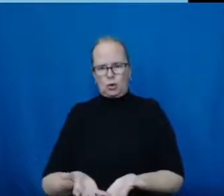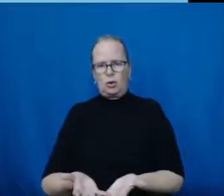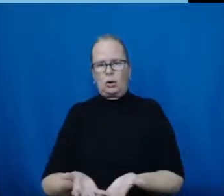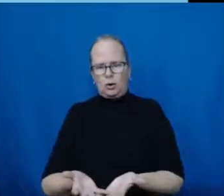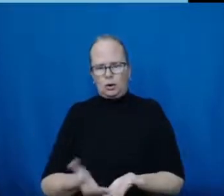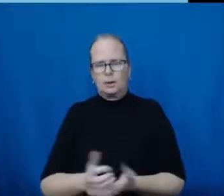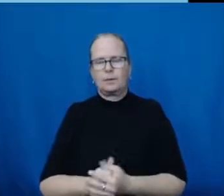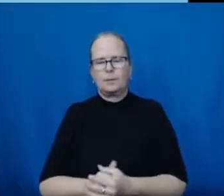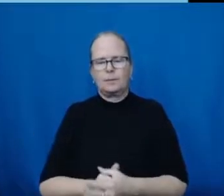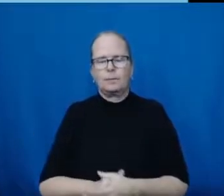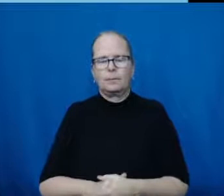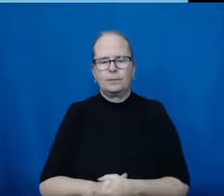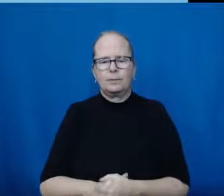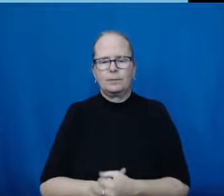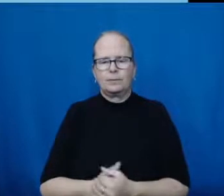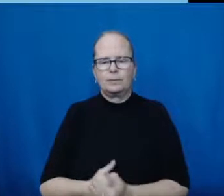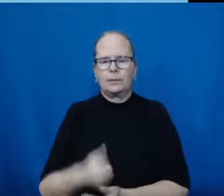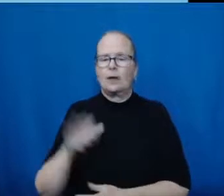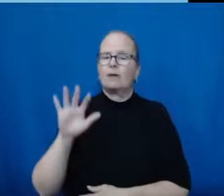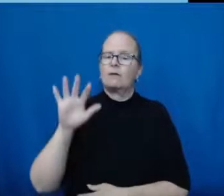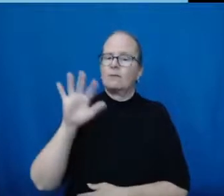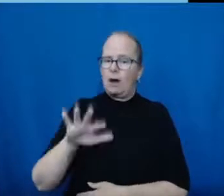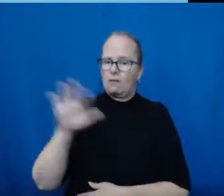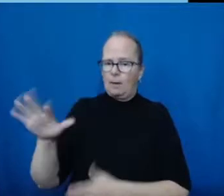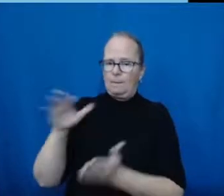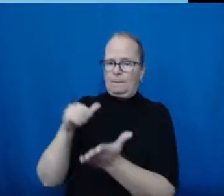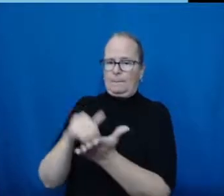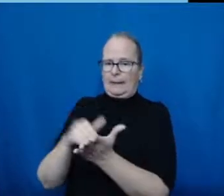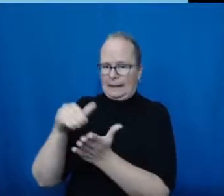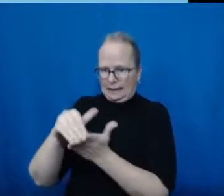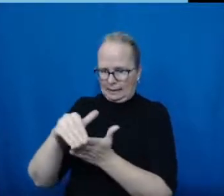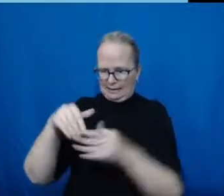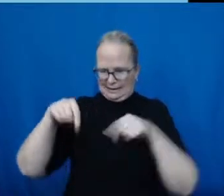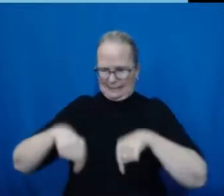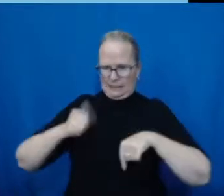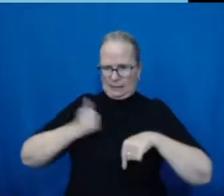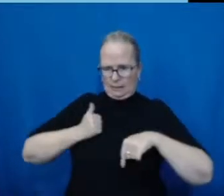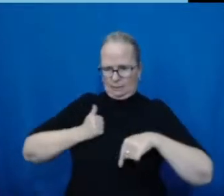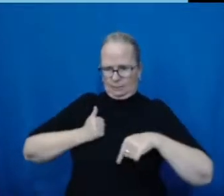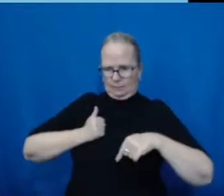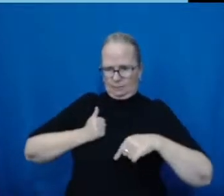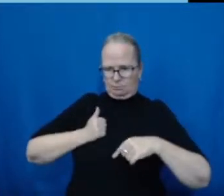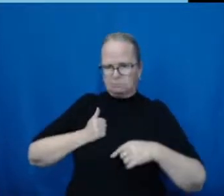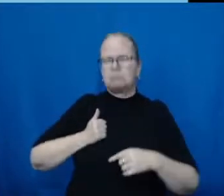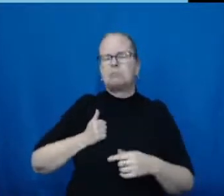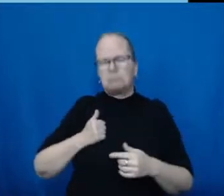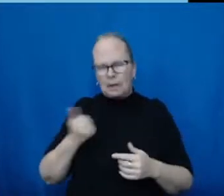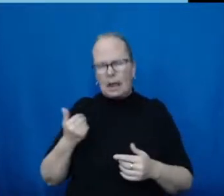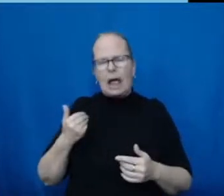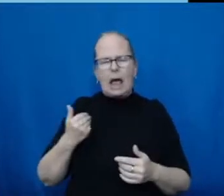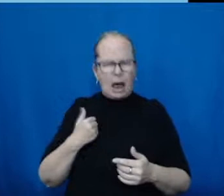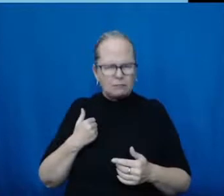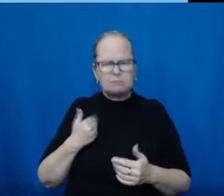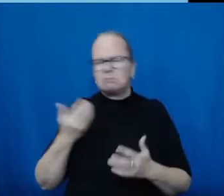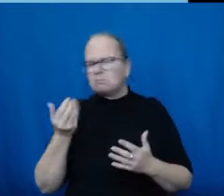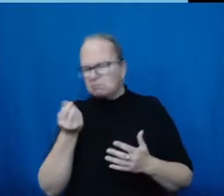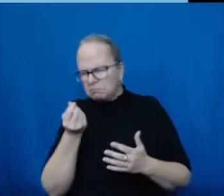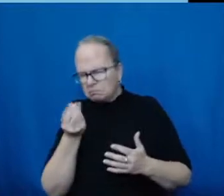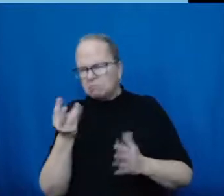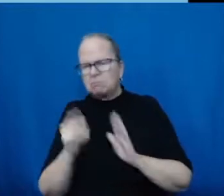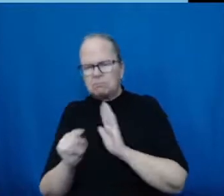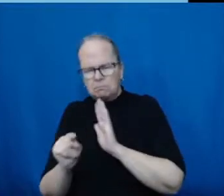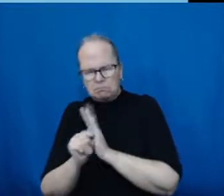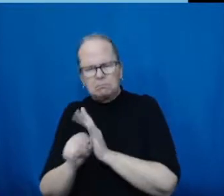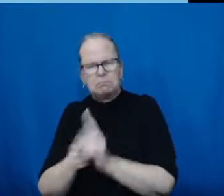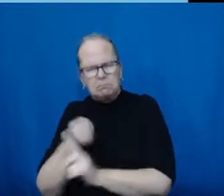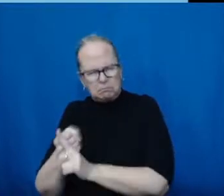11,000 of these were considered non-serious. So that would be like the sore arm, tingling, prickling, the vaccination site, headache. Some of